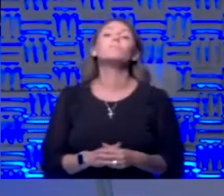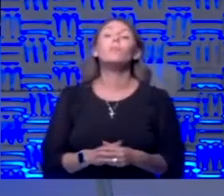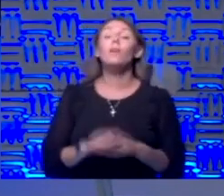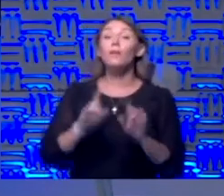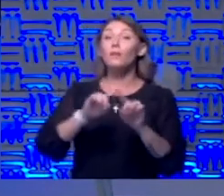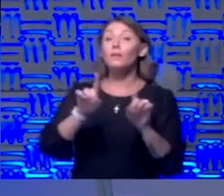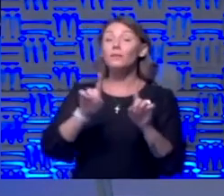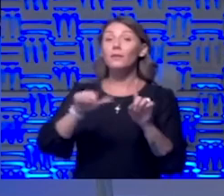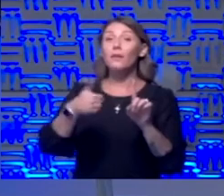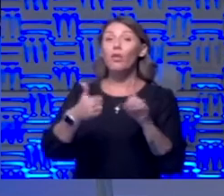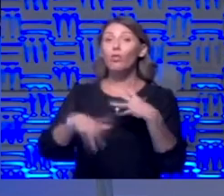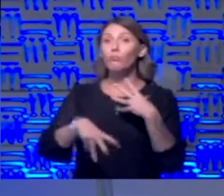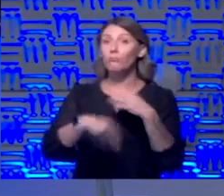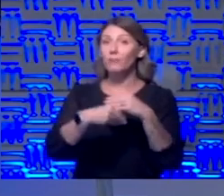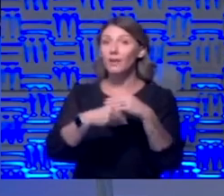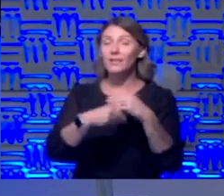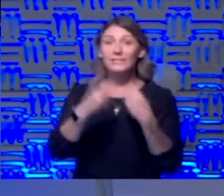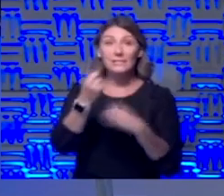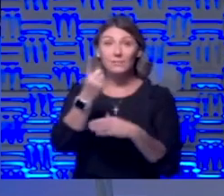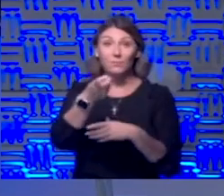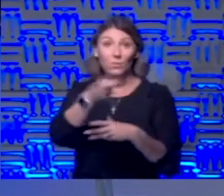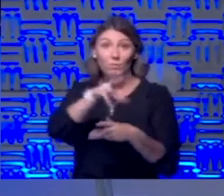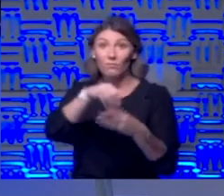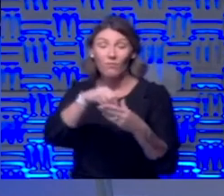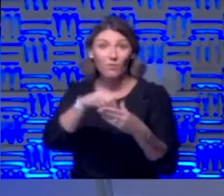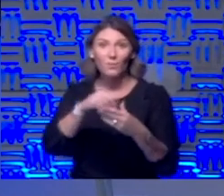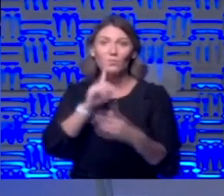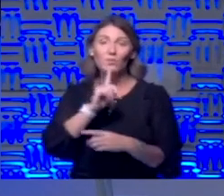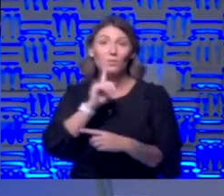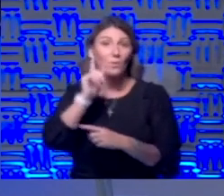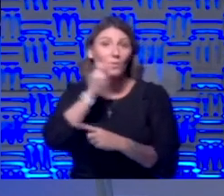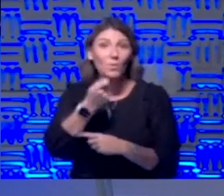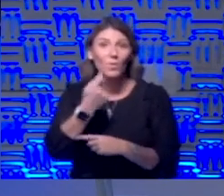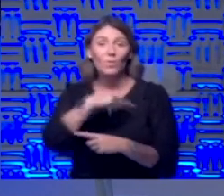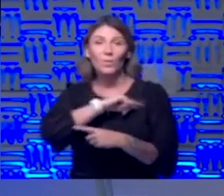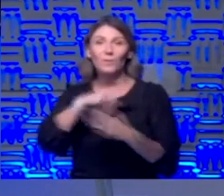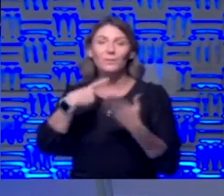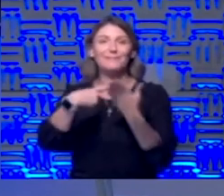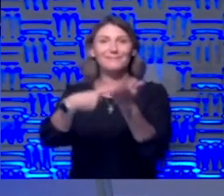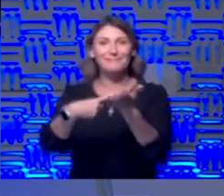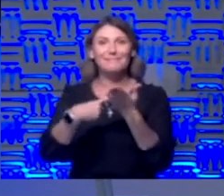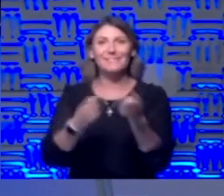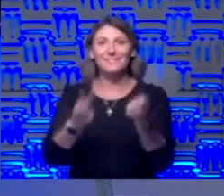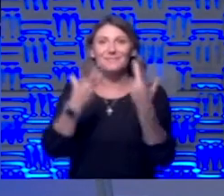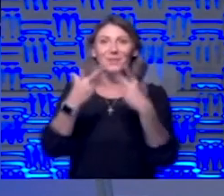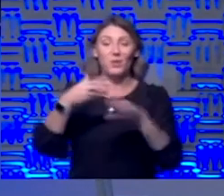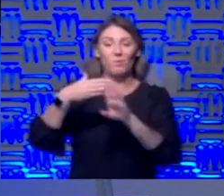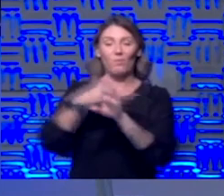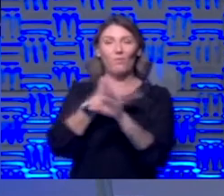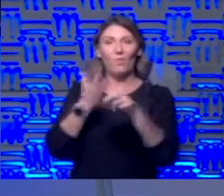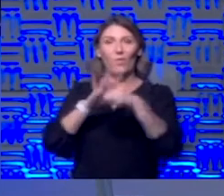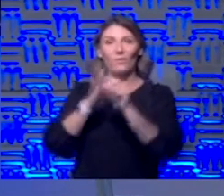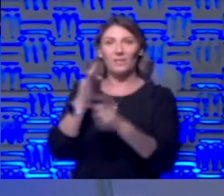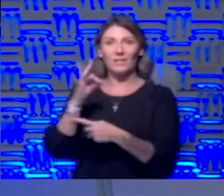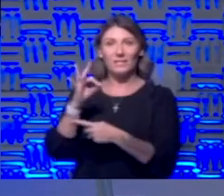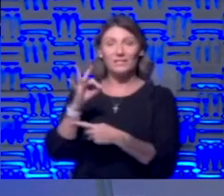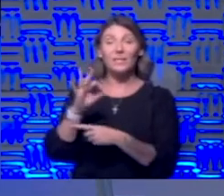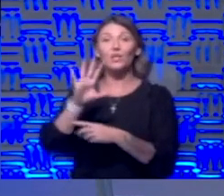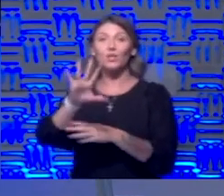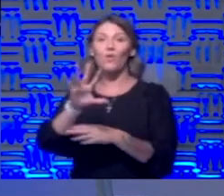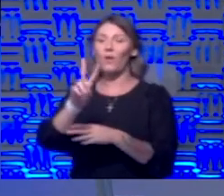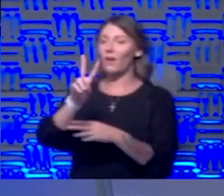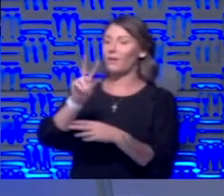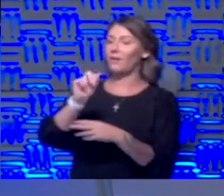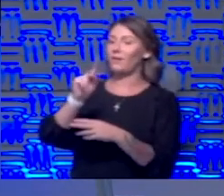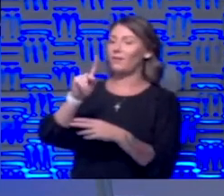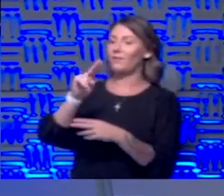thing um we got uh something that you've been involved in which is really cool and that we were talking so much about before COVID hit was your vaping robot